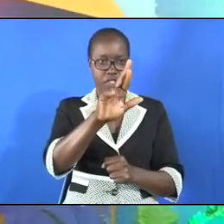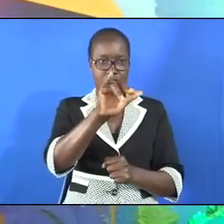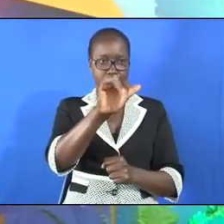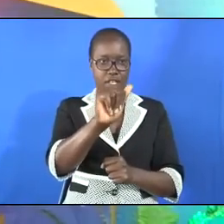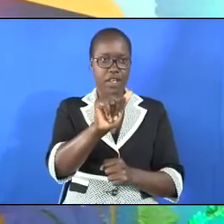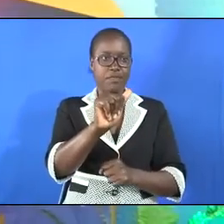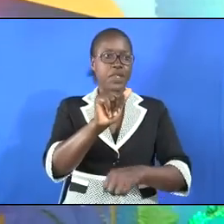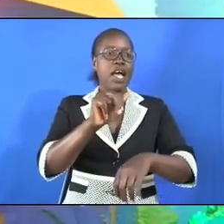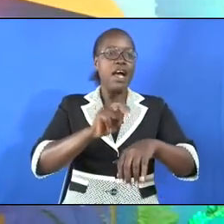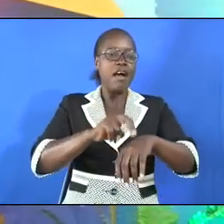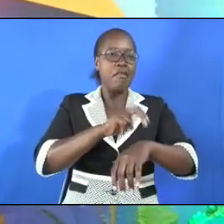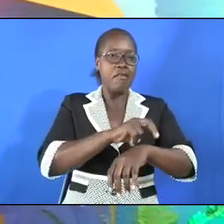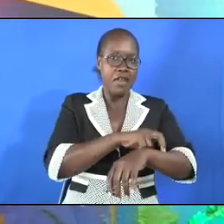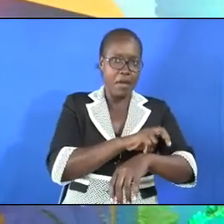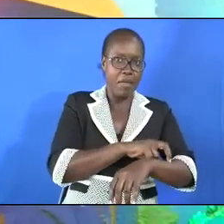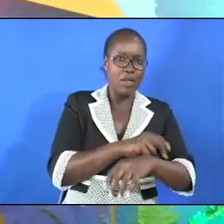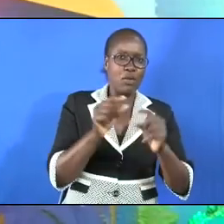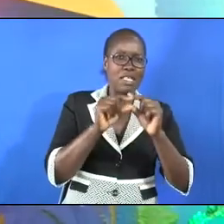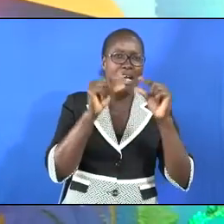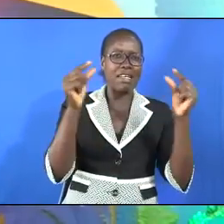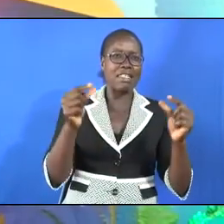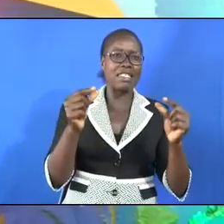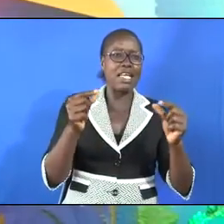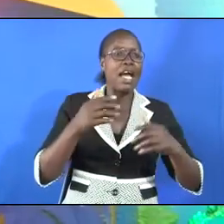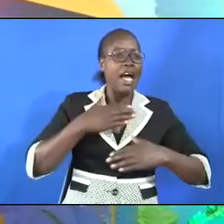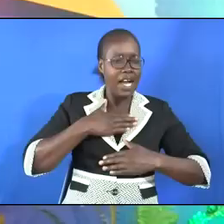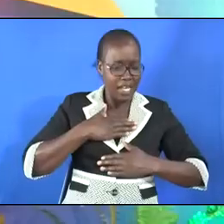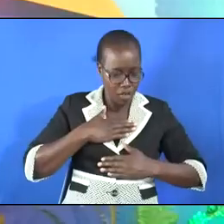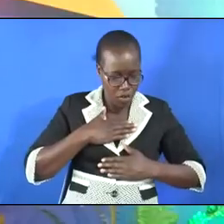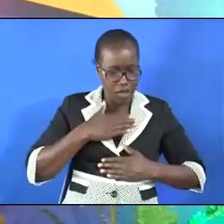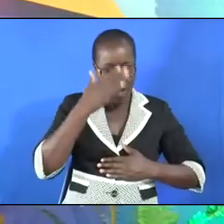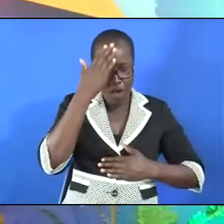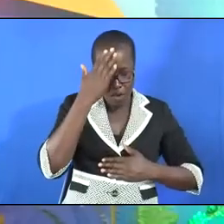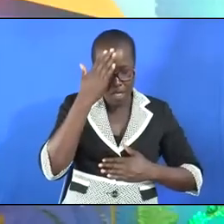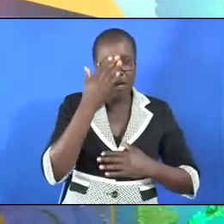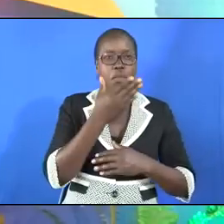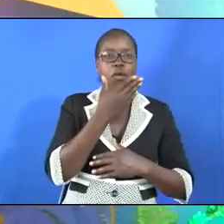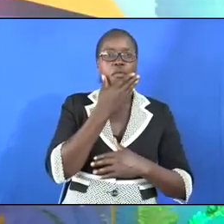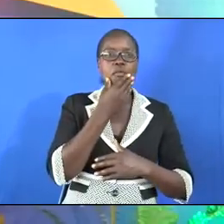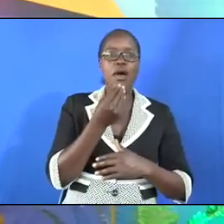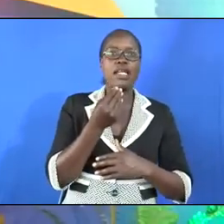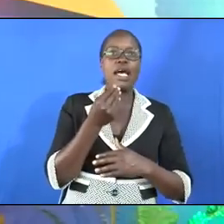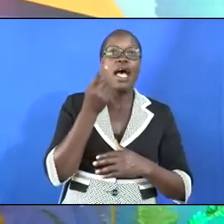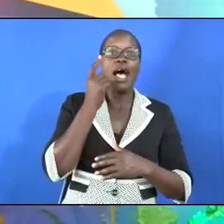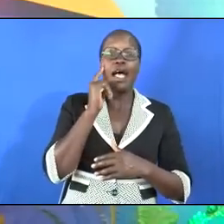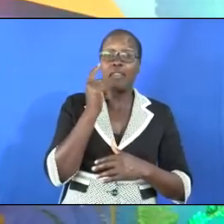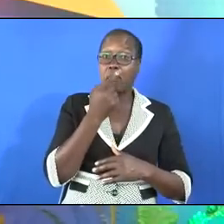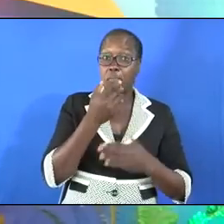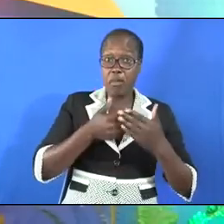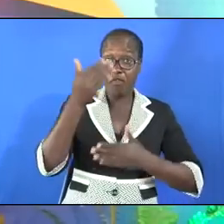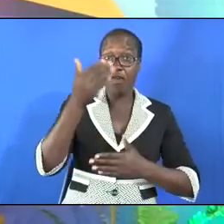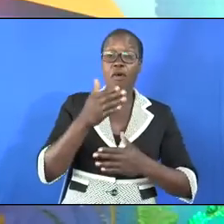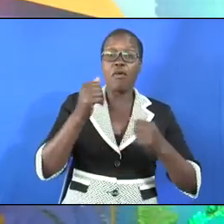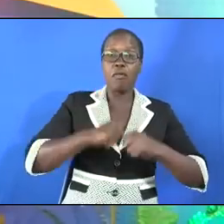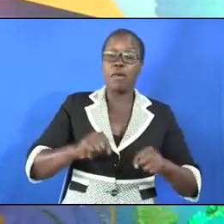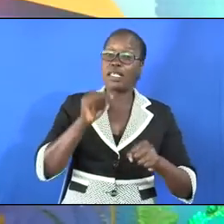was a great and honorable man in the eyes of his master.